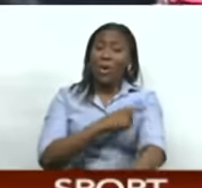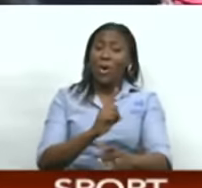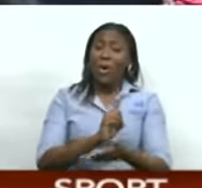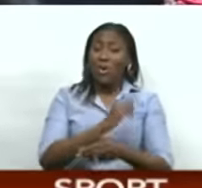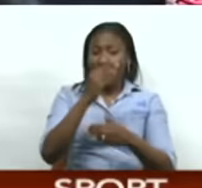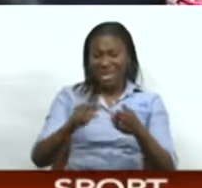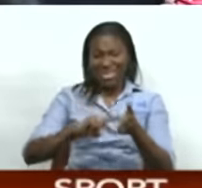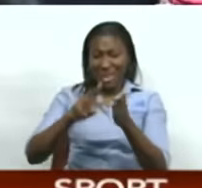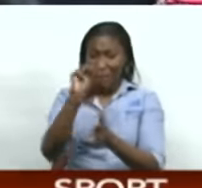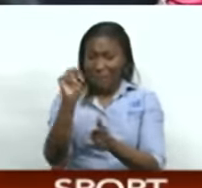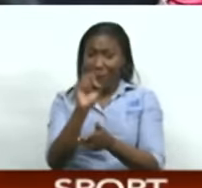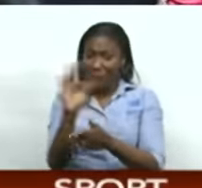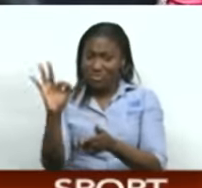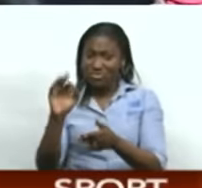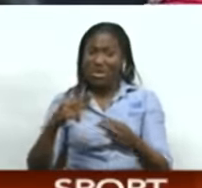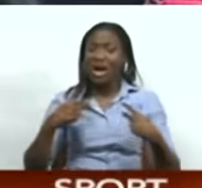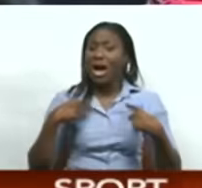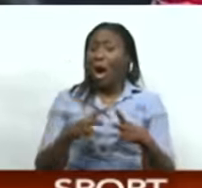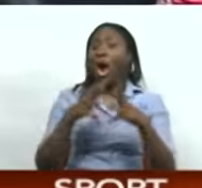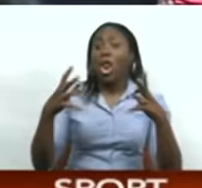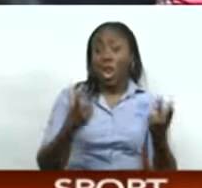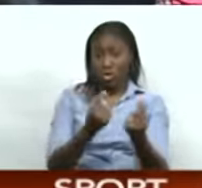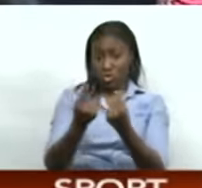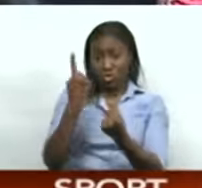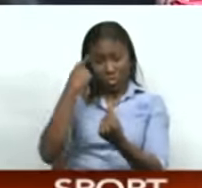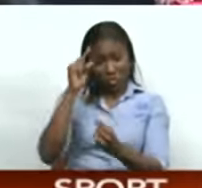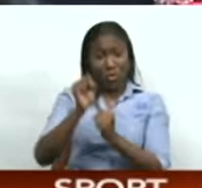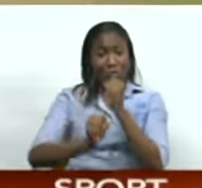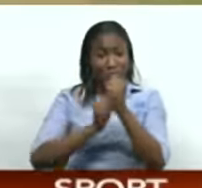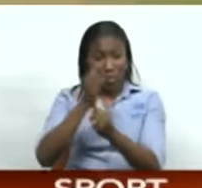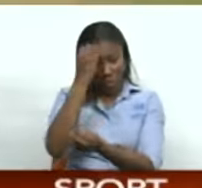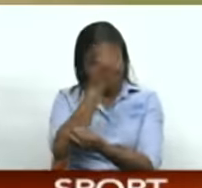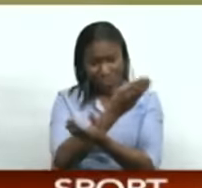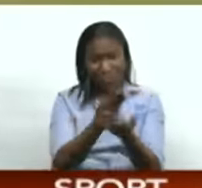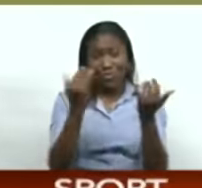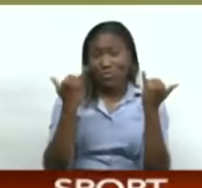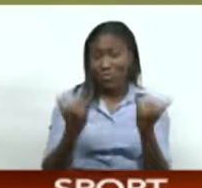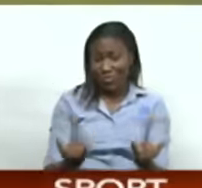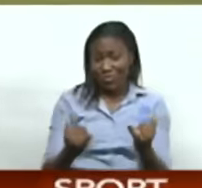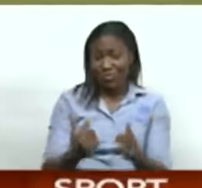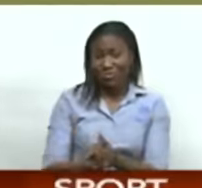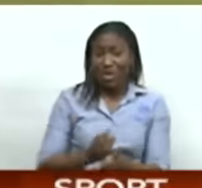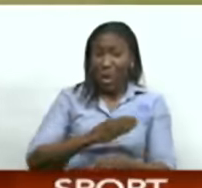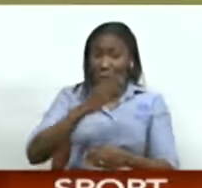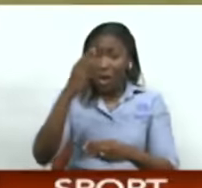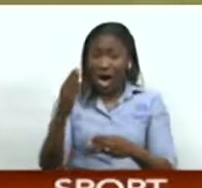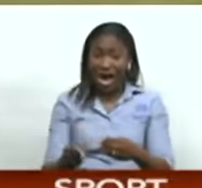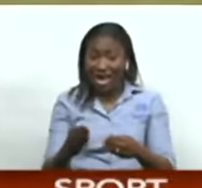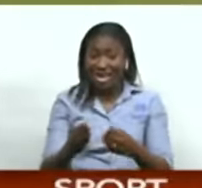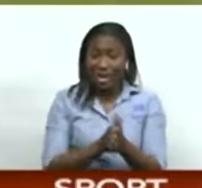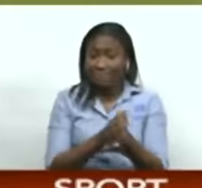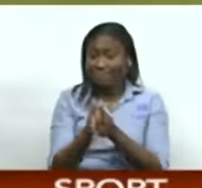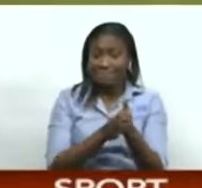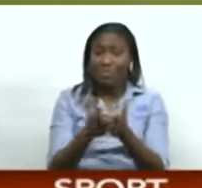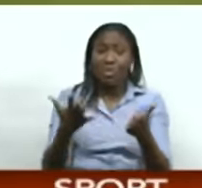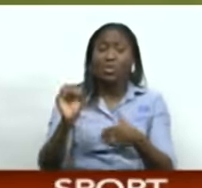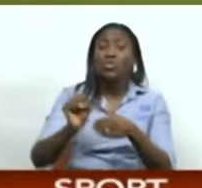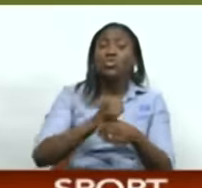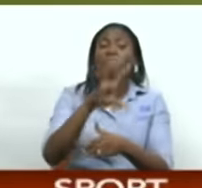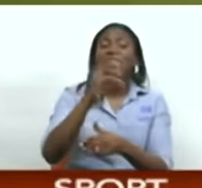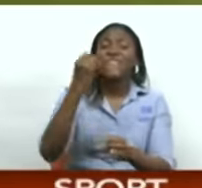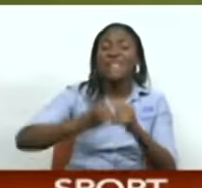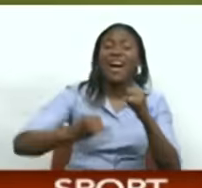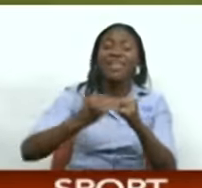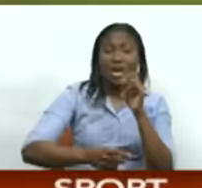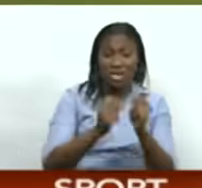certainly a lot to do on the sporting front. Here's Kirsten Cupid. The weekend's hottest ticket is the Super 50 final, as Trinidad